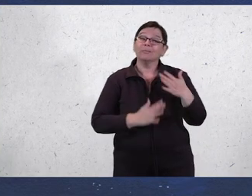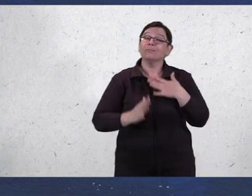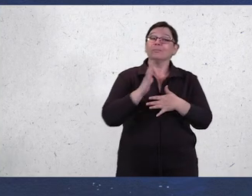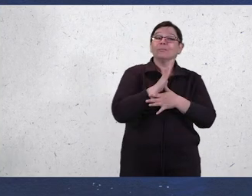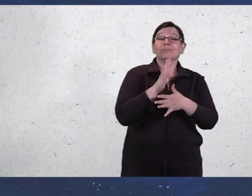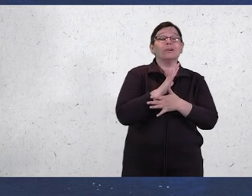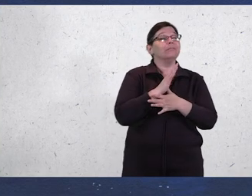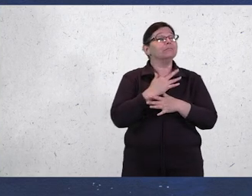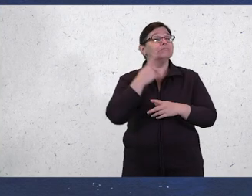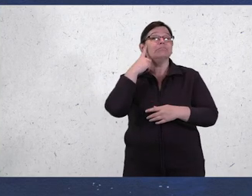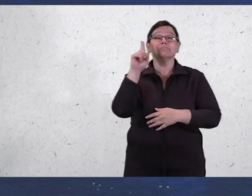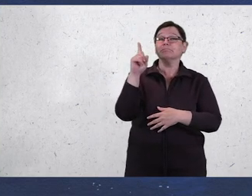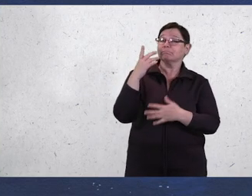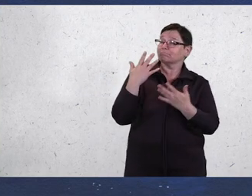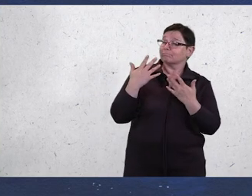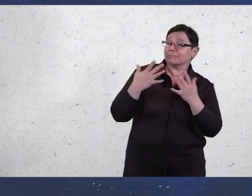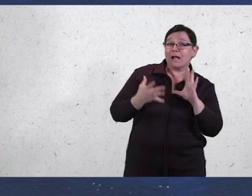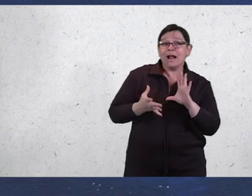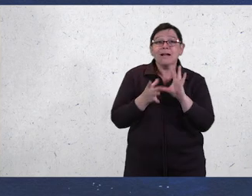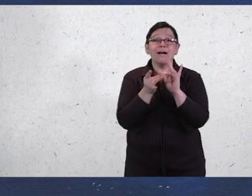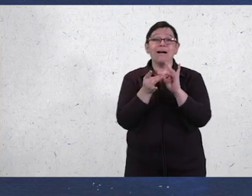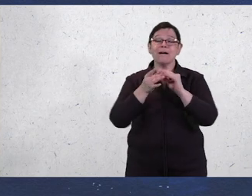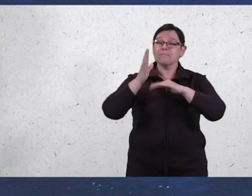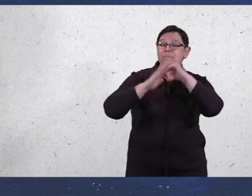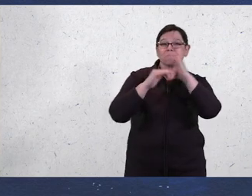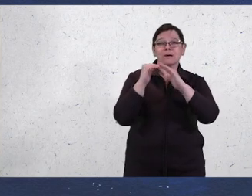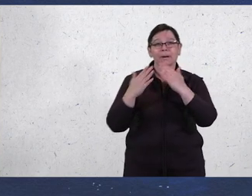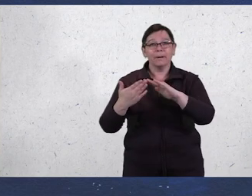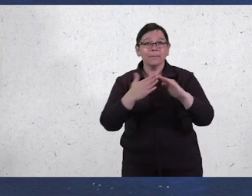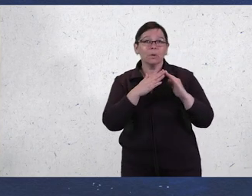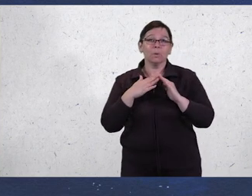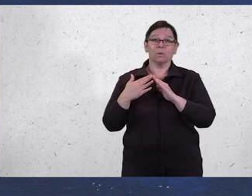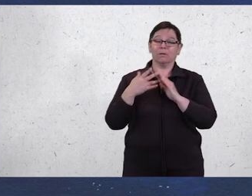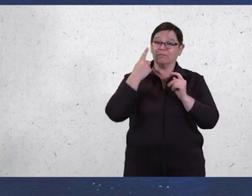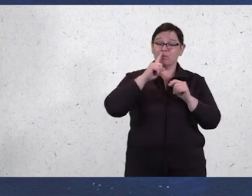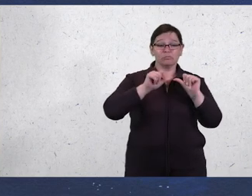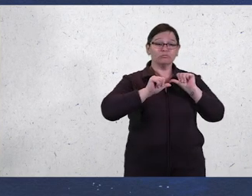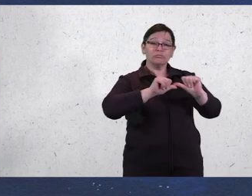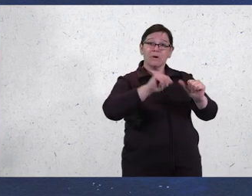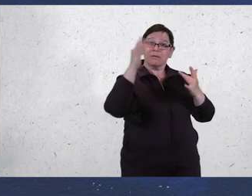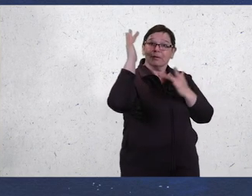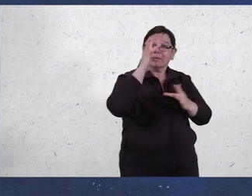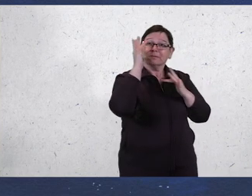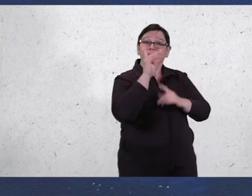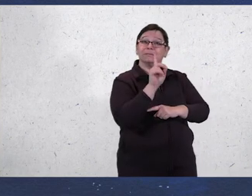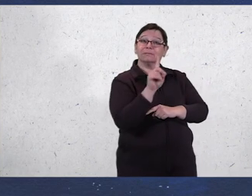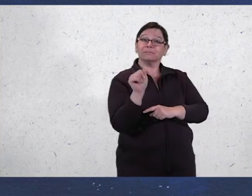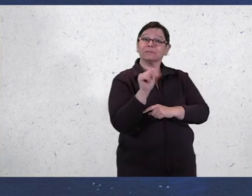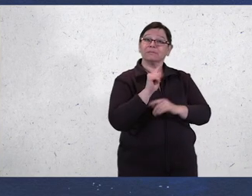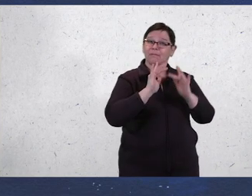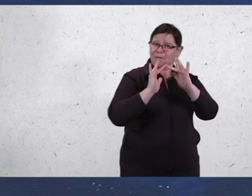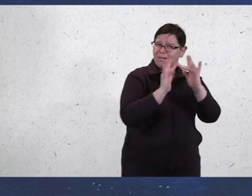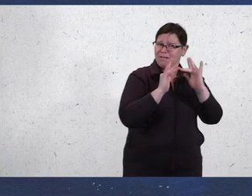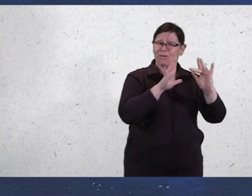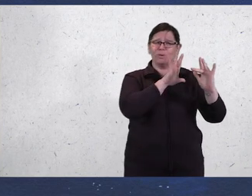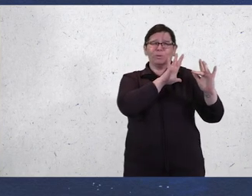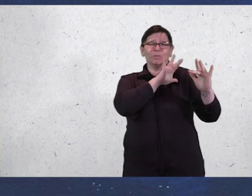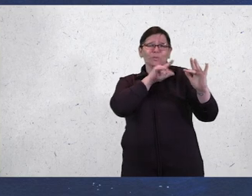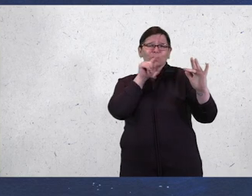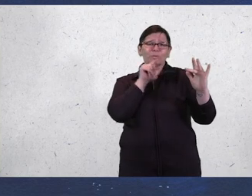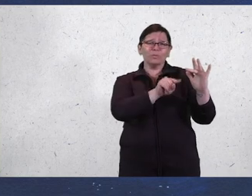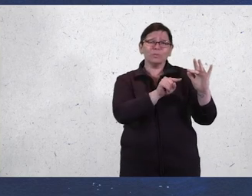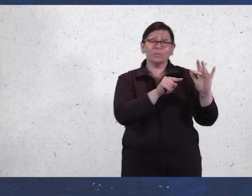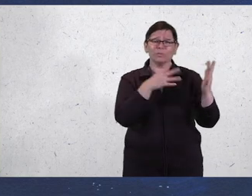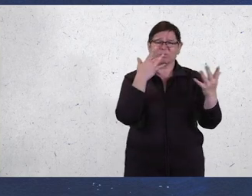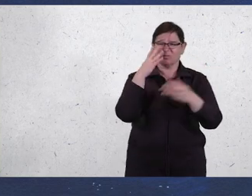The primary means of connecting and building community for the chronically ill and disabled is online because so much of the world is inaccessible.